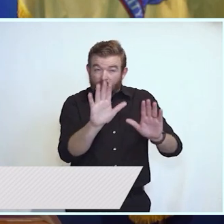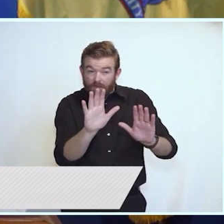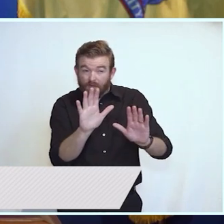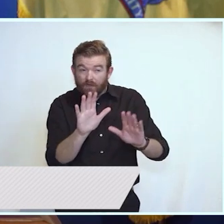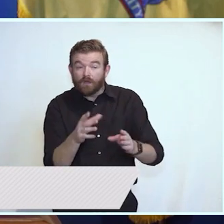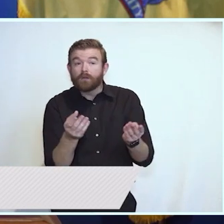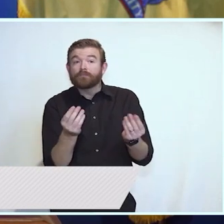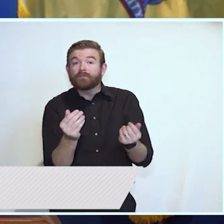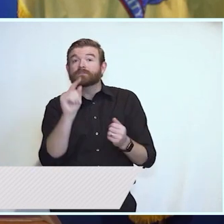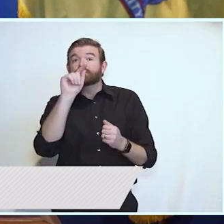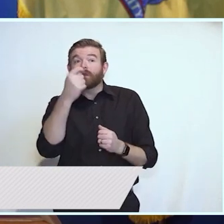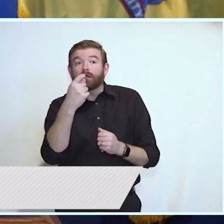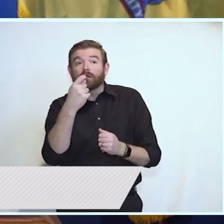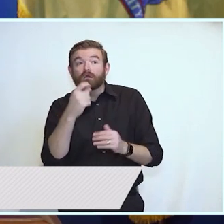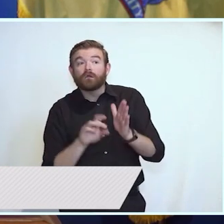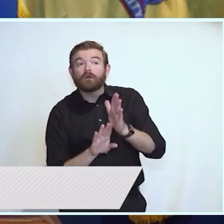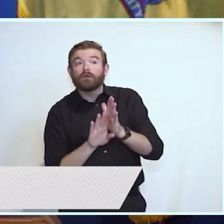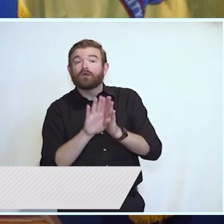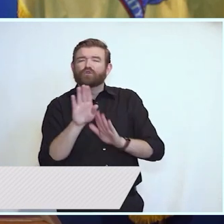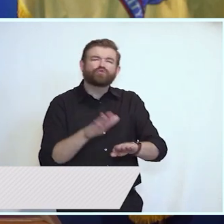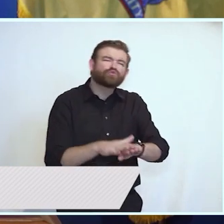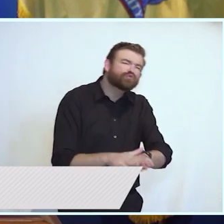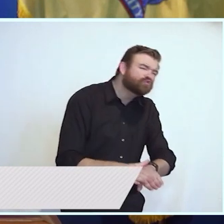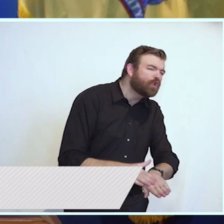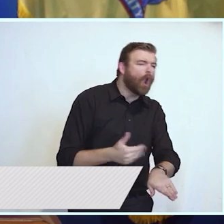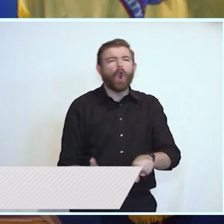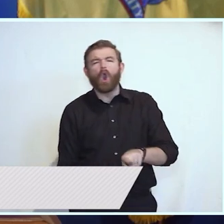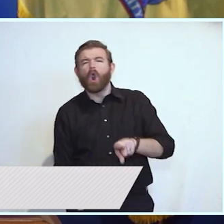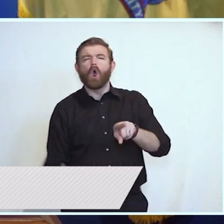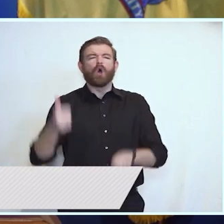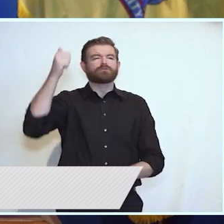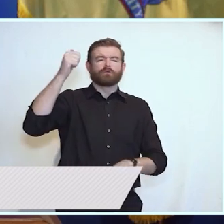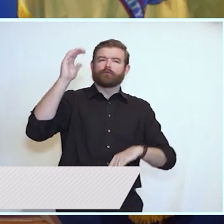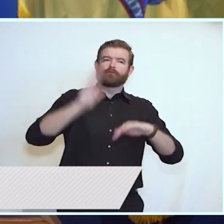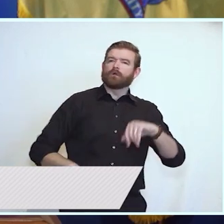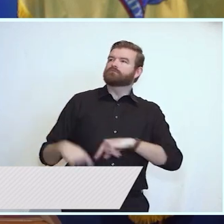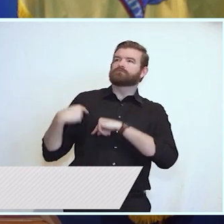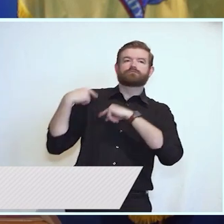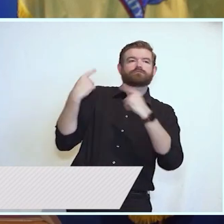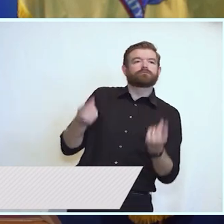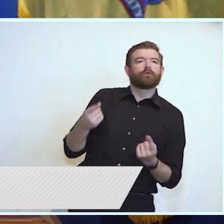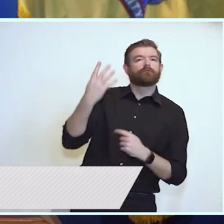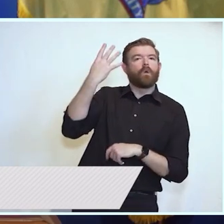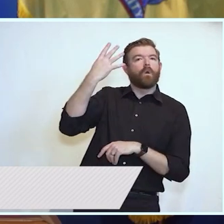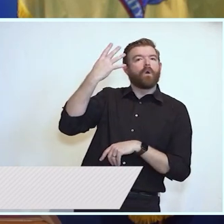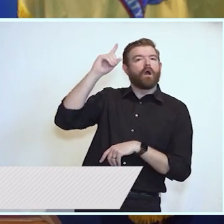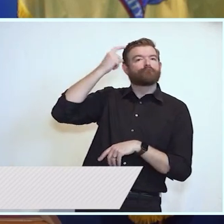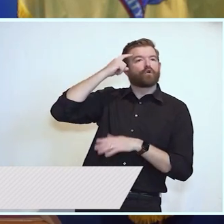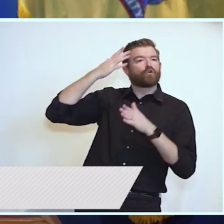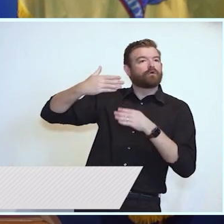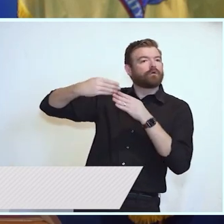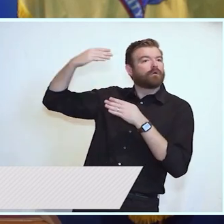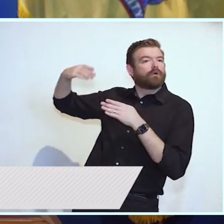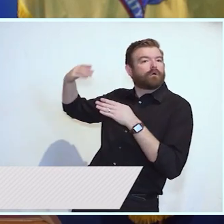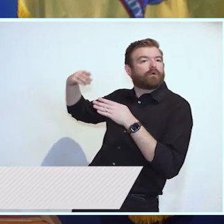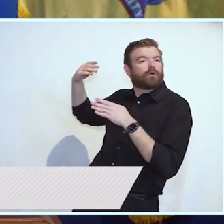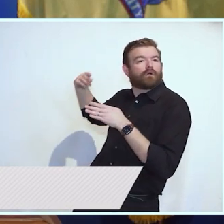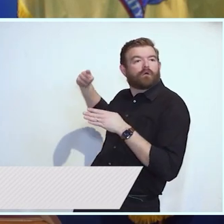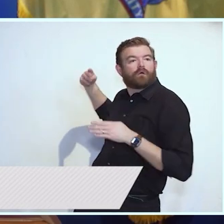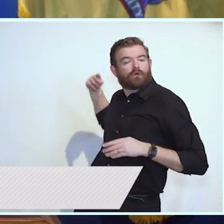any of the previous four administrations, and four of the lowest year-over-year increases in property taxes on record.